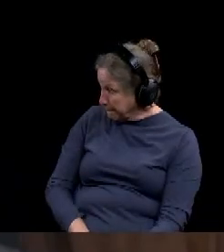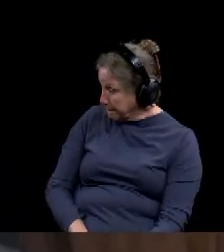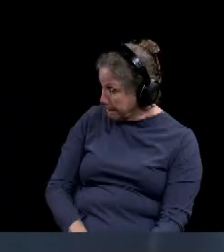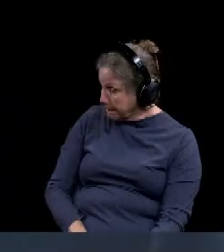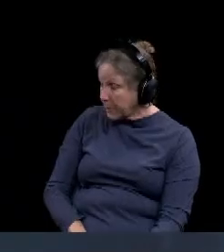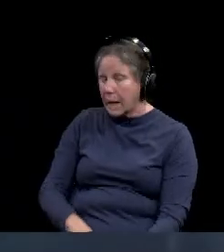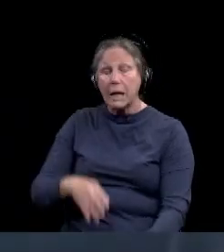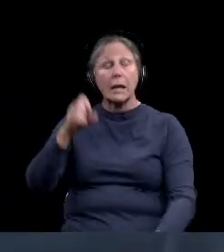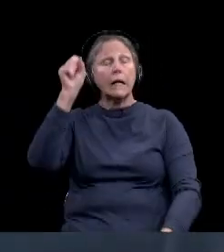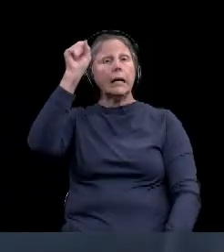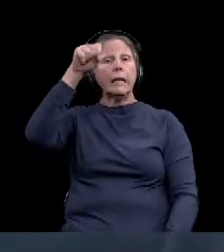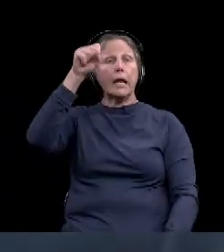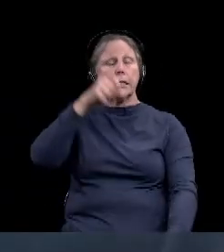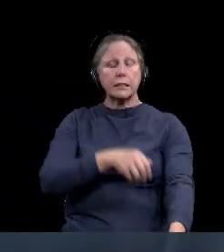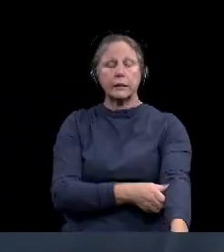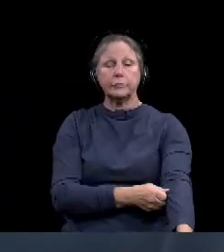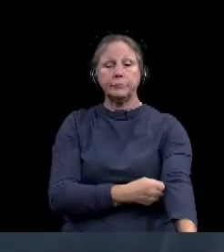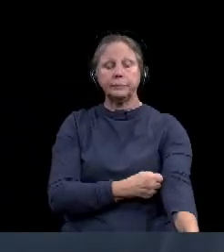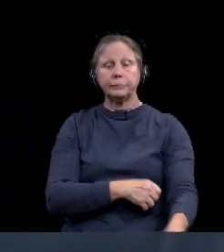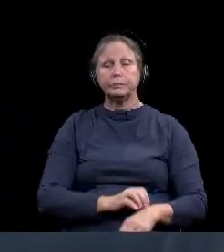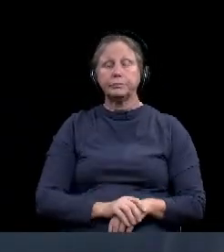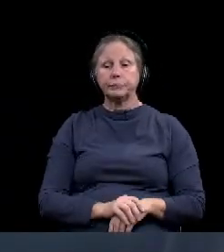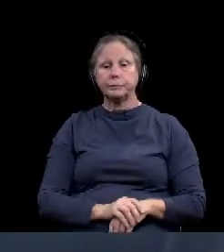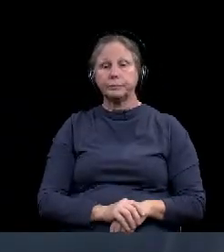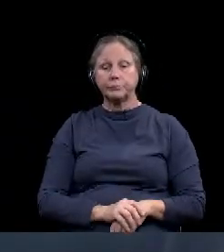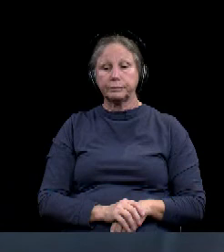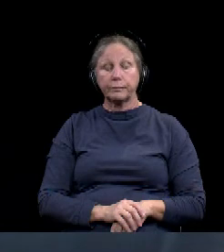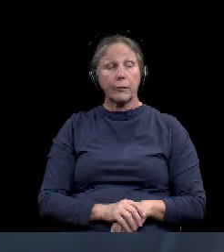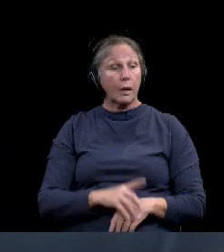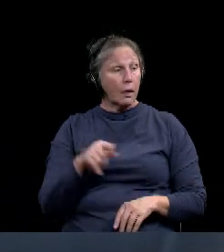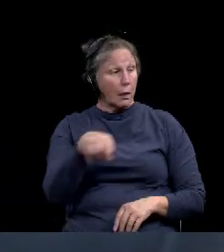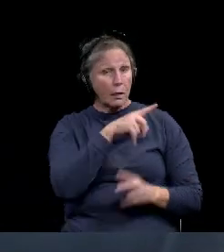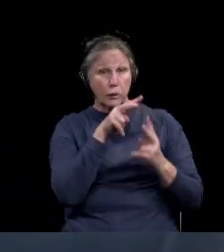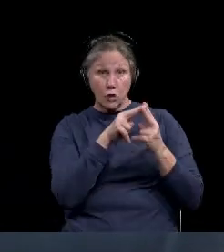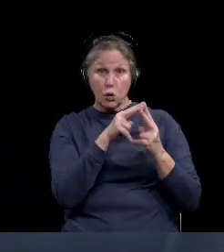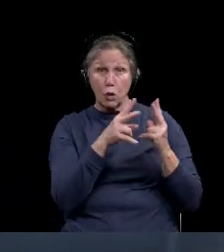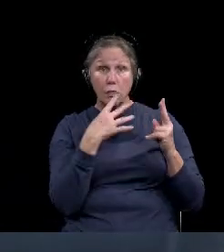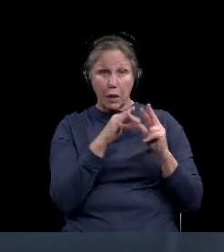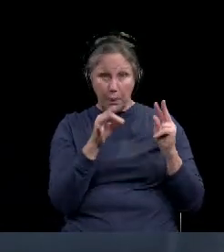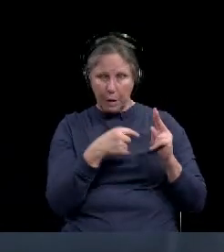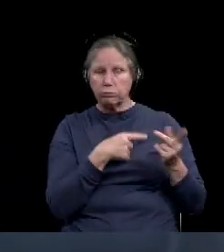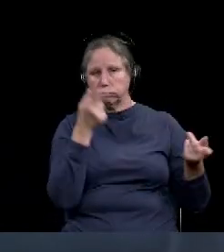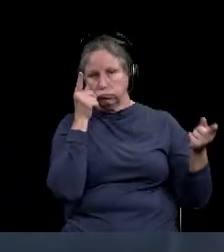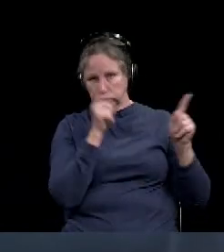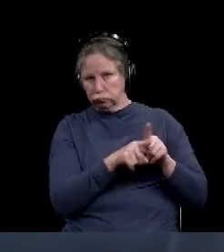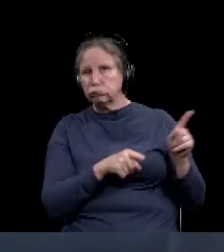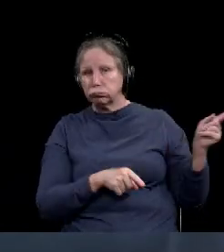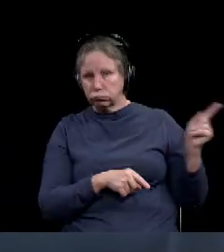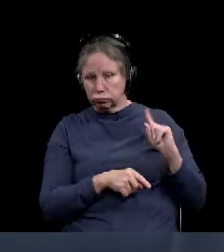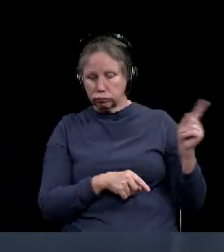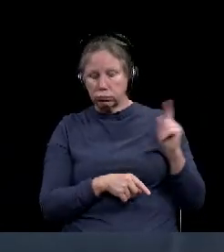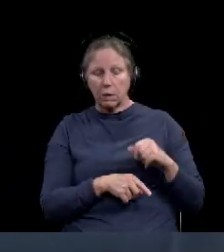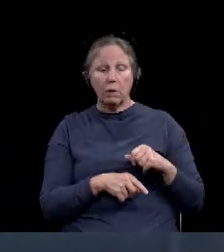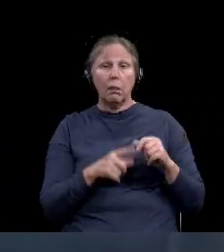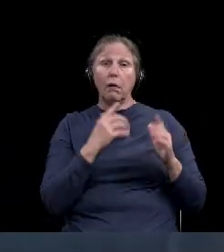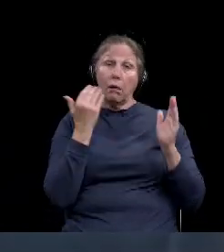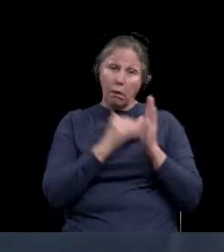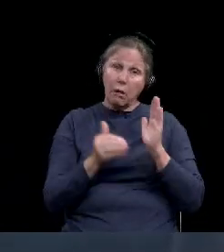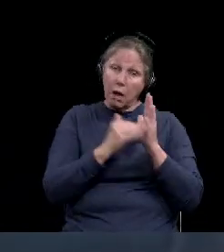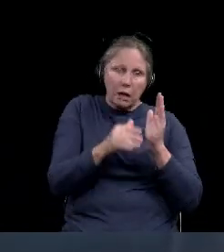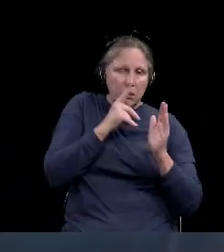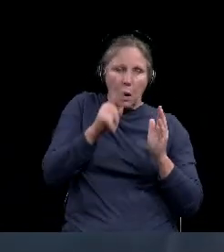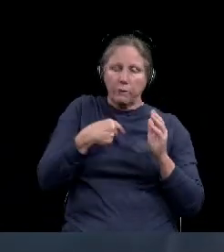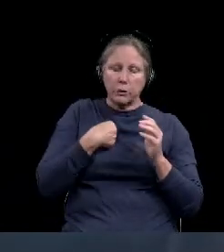Yeah, I just, uh, really appreciate everything, uh, that the other docs have said and couldn't agree more. I won't, uh, repeat all of that.